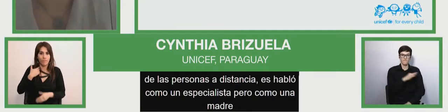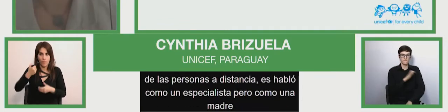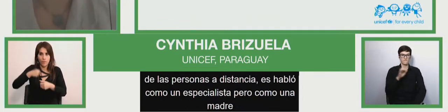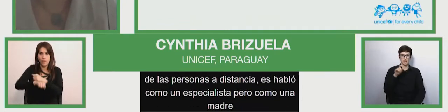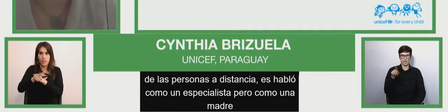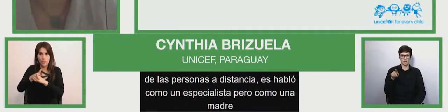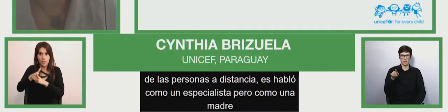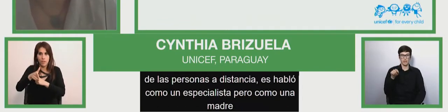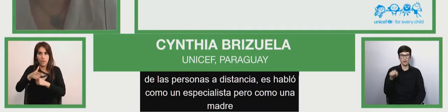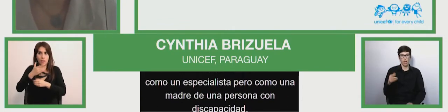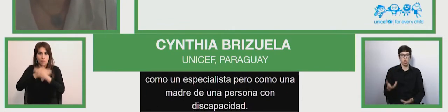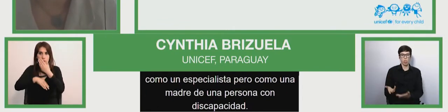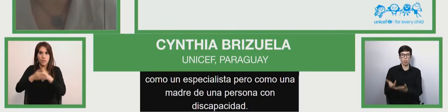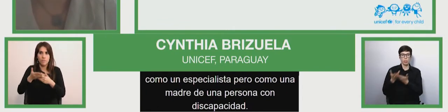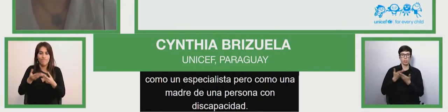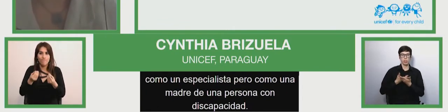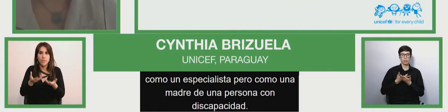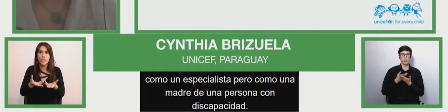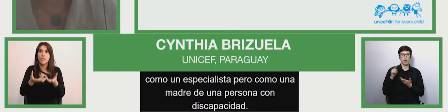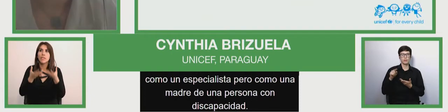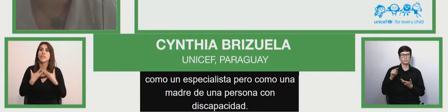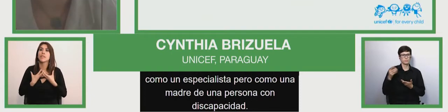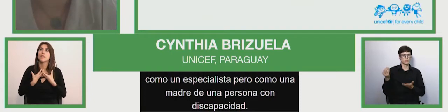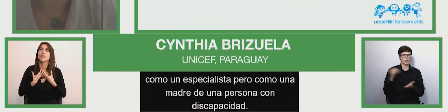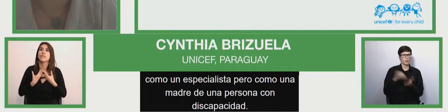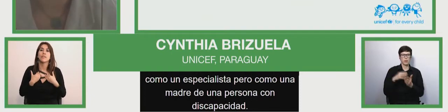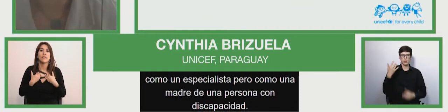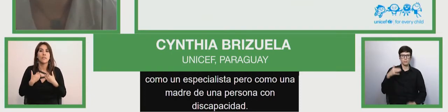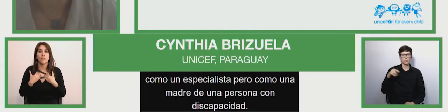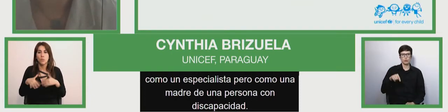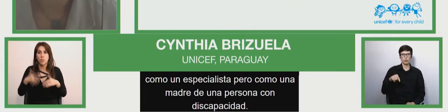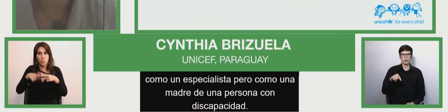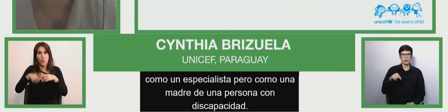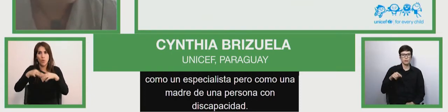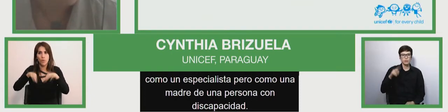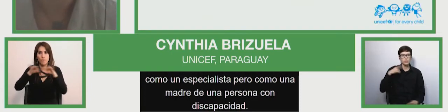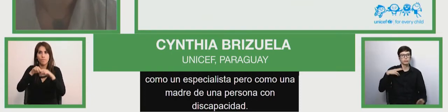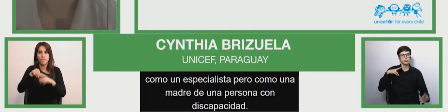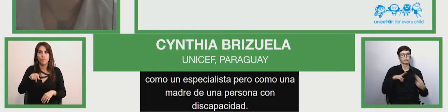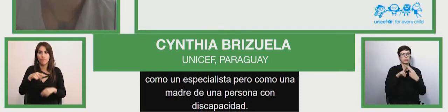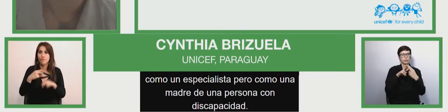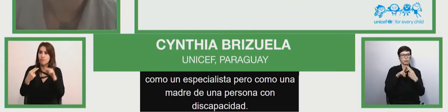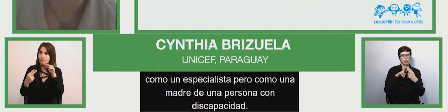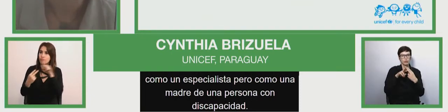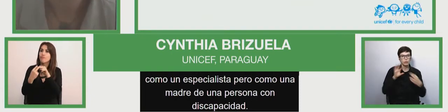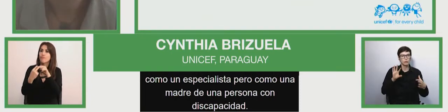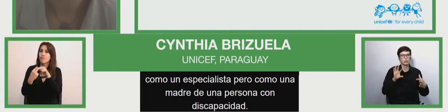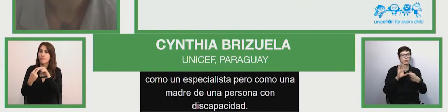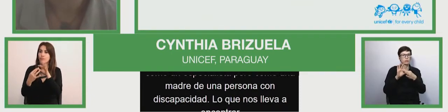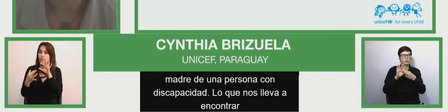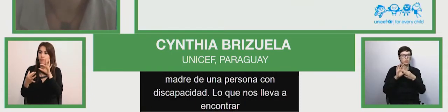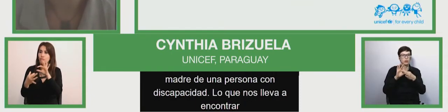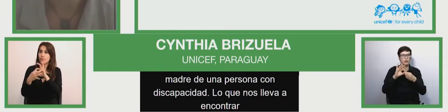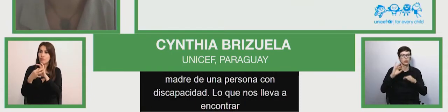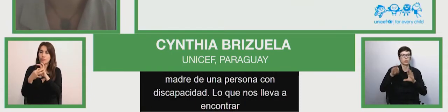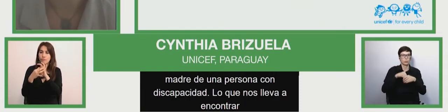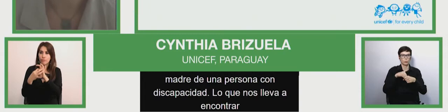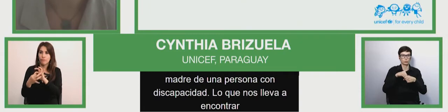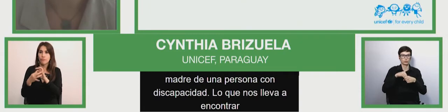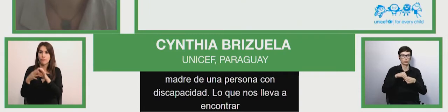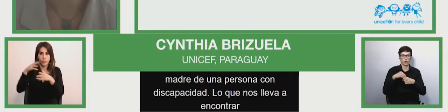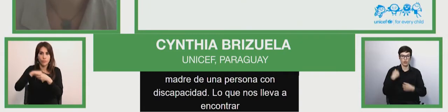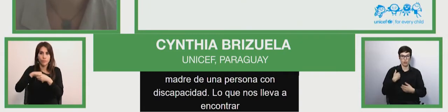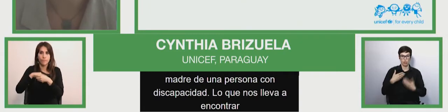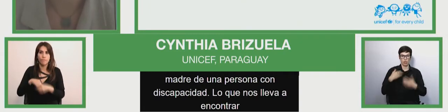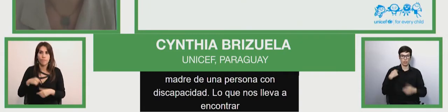takes us or leads us to find ourselves and seek that inclusion from unicef what did